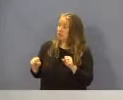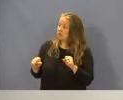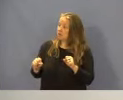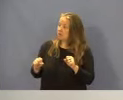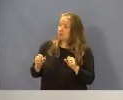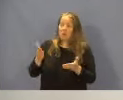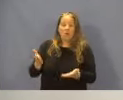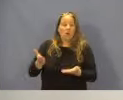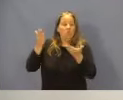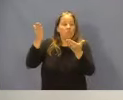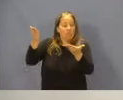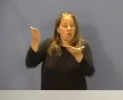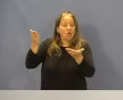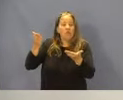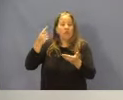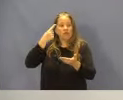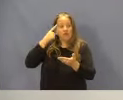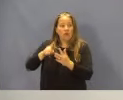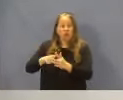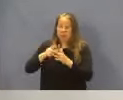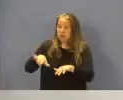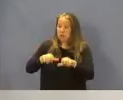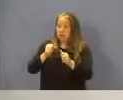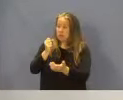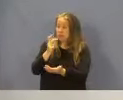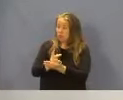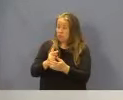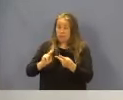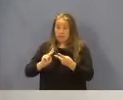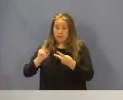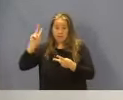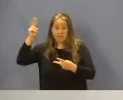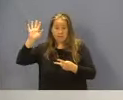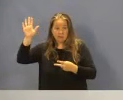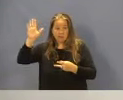Motion has been made for initial adoption approval. Is there a second?